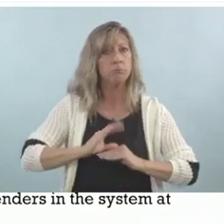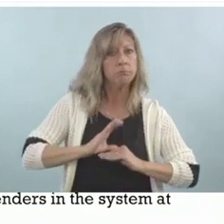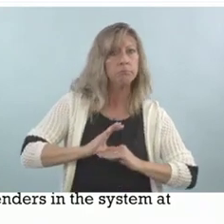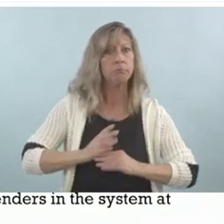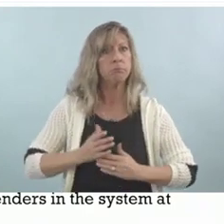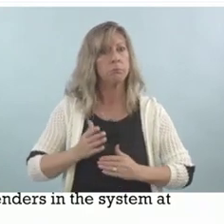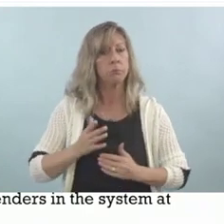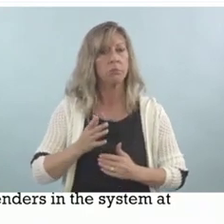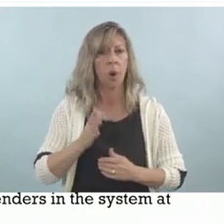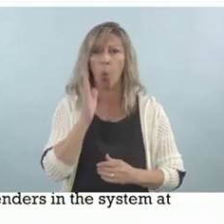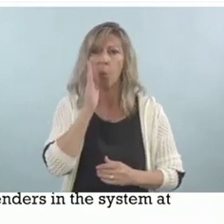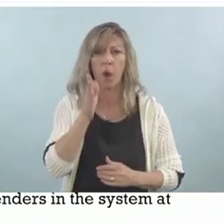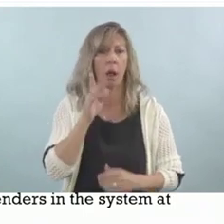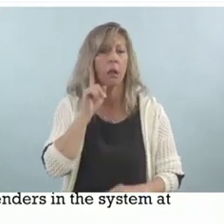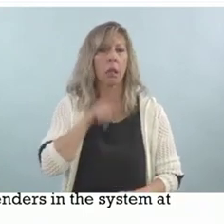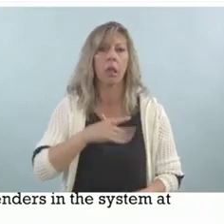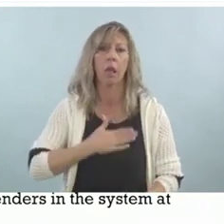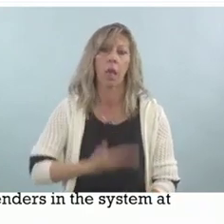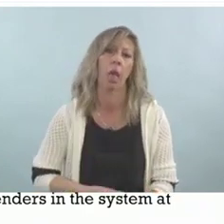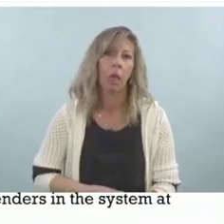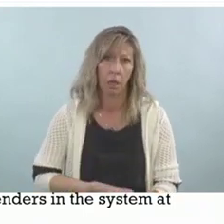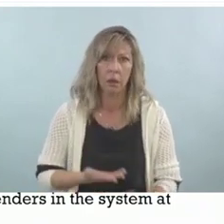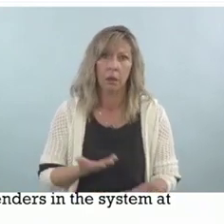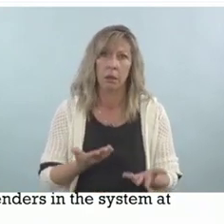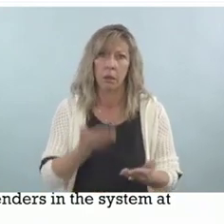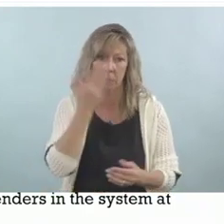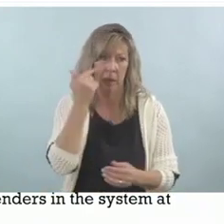the pressures that the police are putting on you.